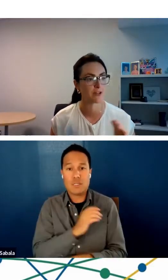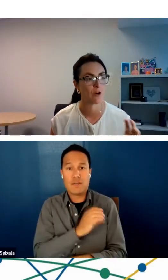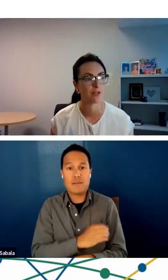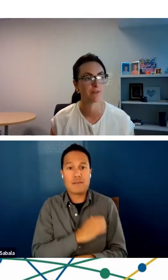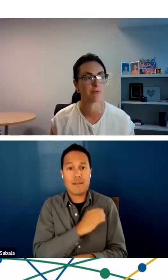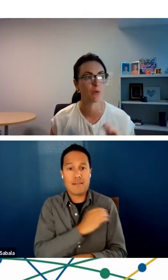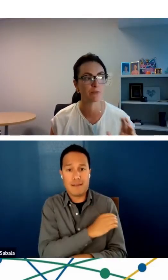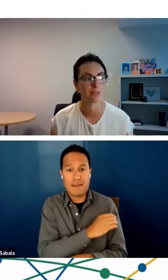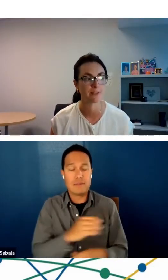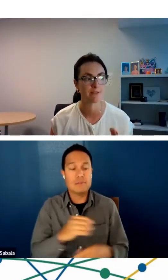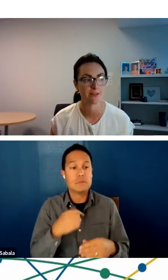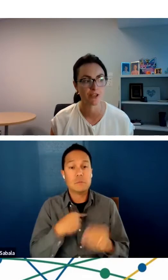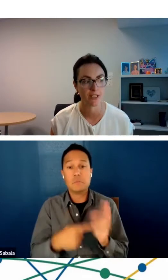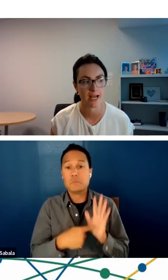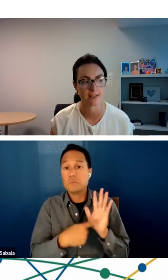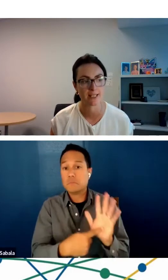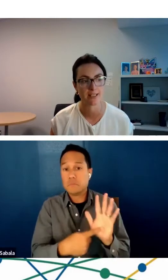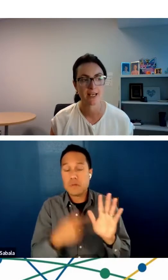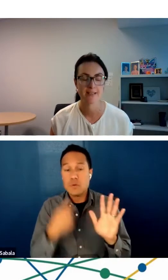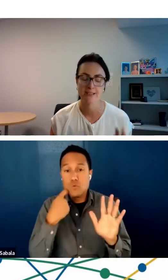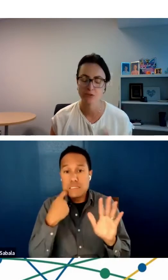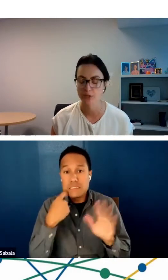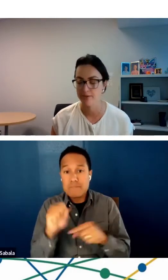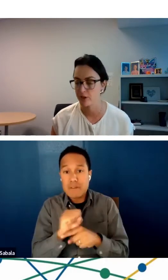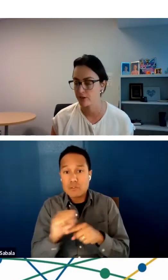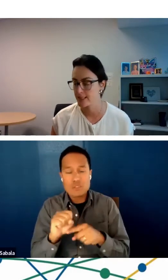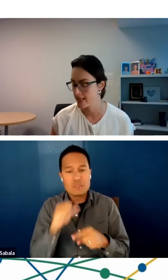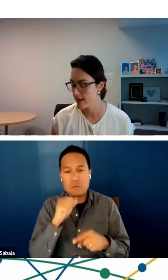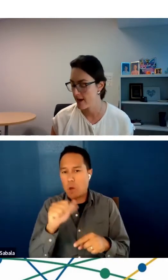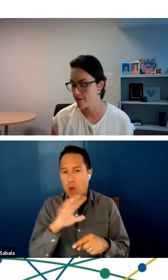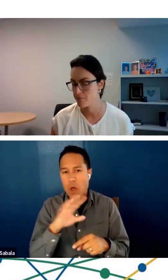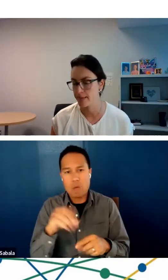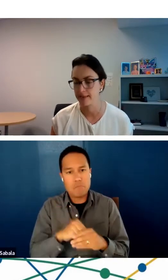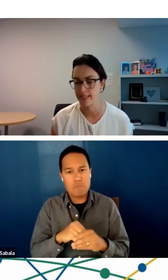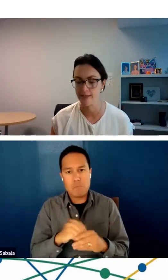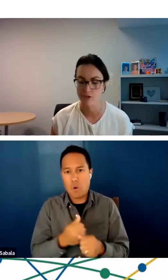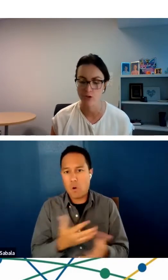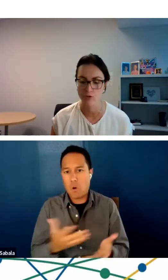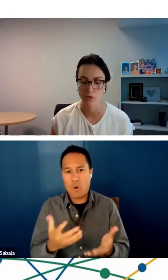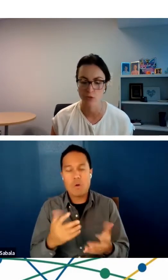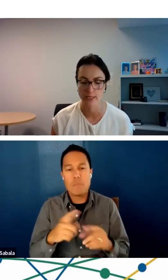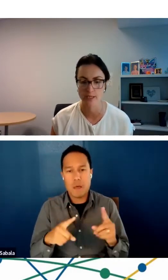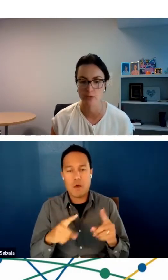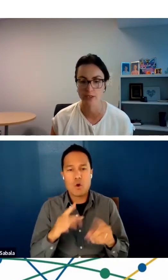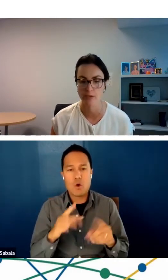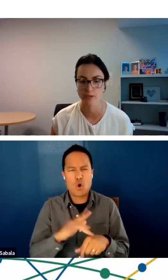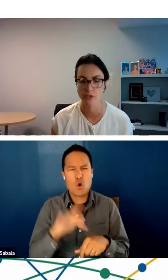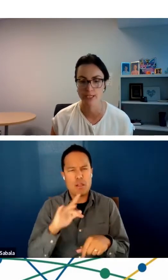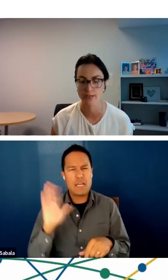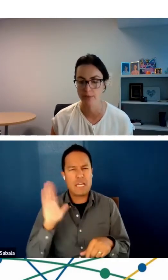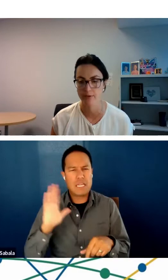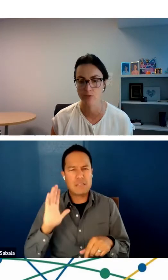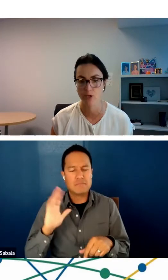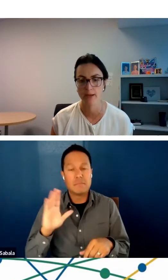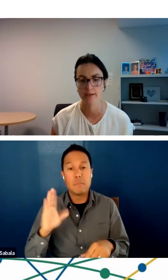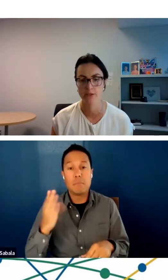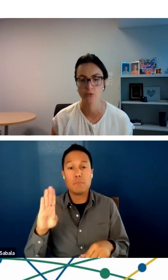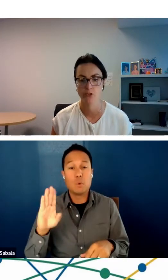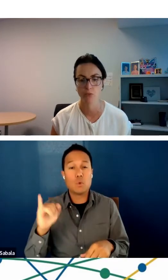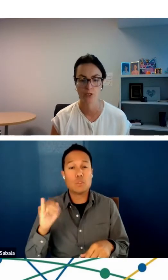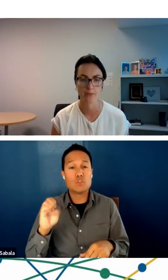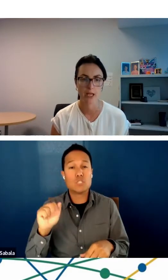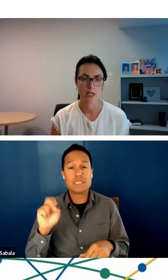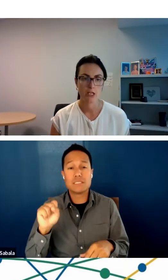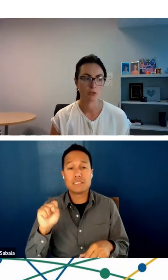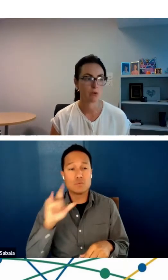even reflect all of the more recent functionalities. This is sort of early telehealth, but at least it shows you what we did with the BlueJeans platform and